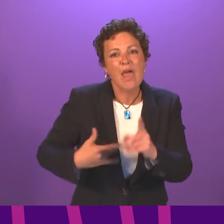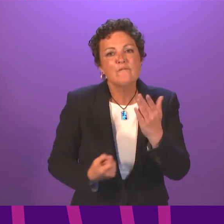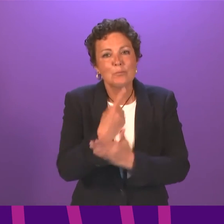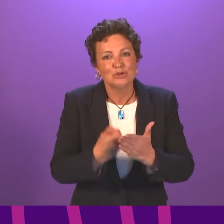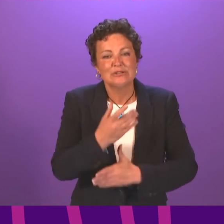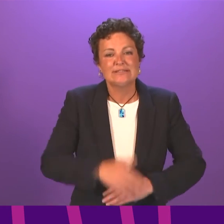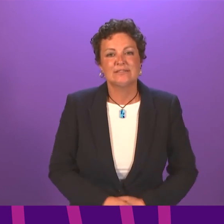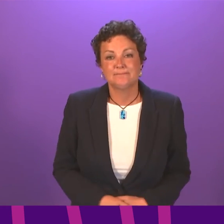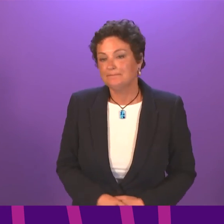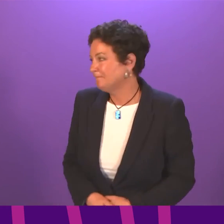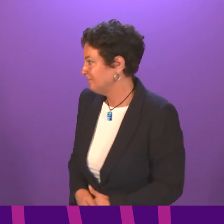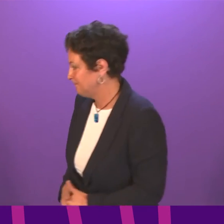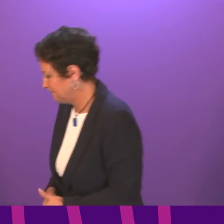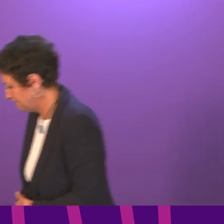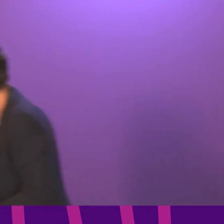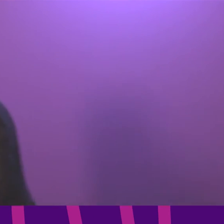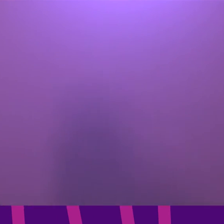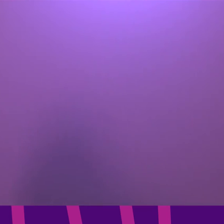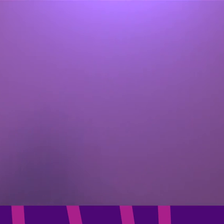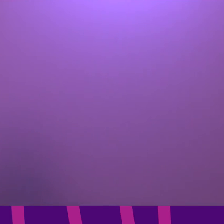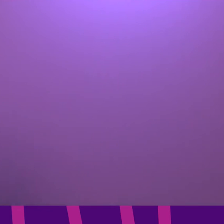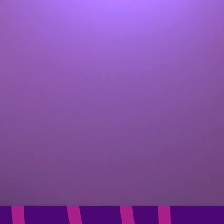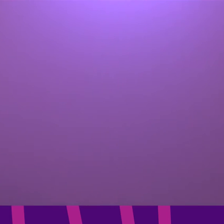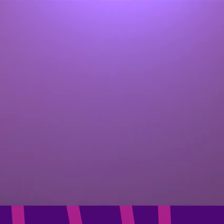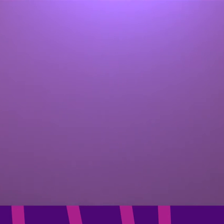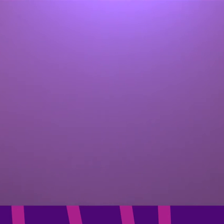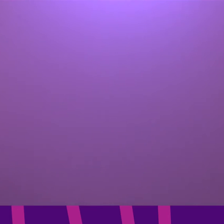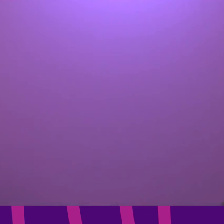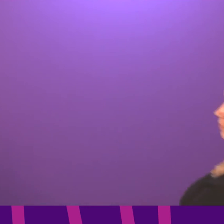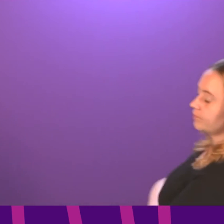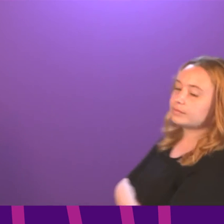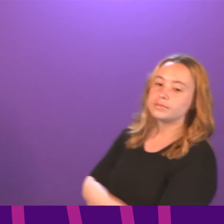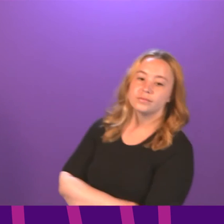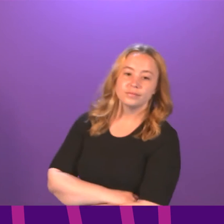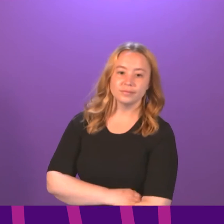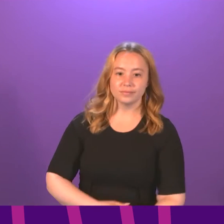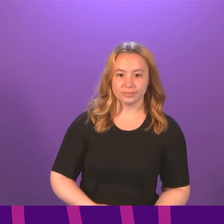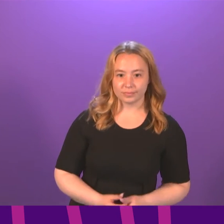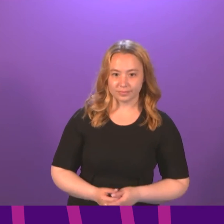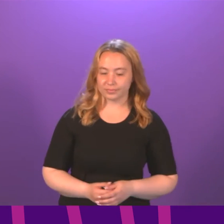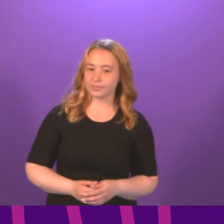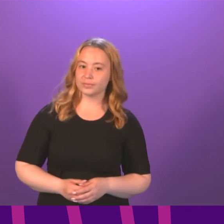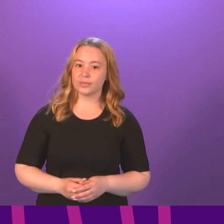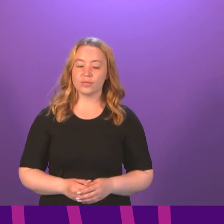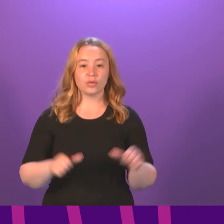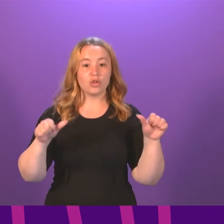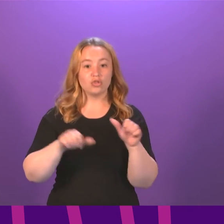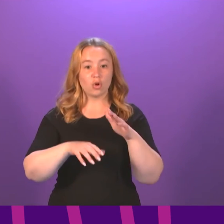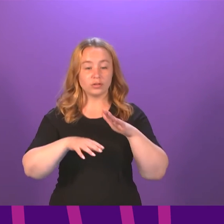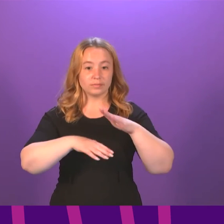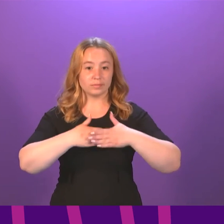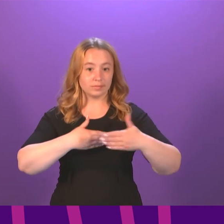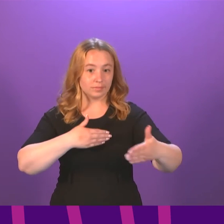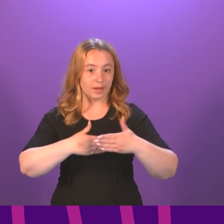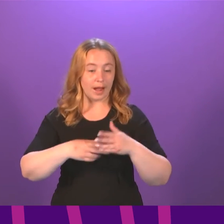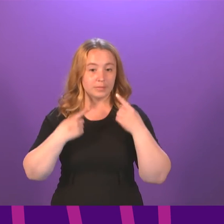Question number three, Willie Rennie. In light of the growth in short term teaching contracts, how many of the three